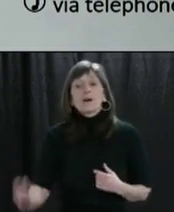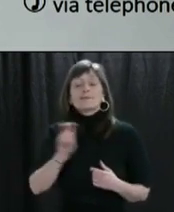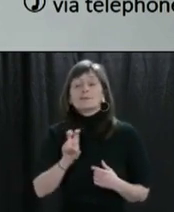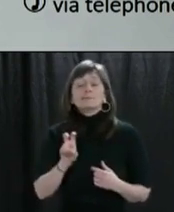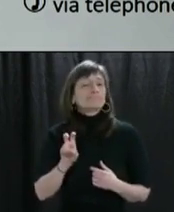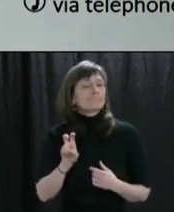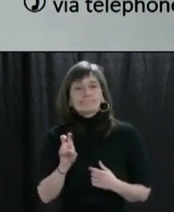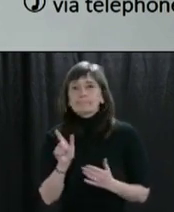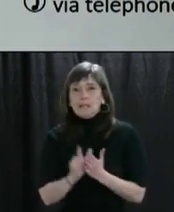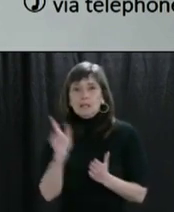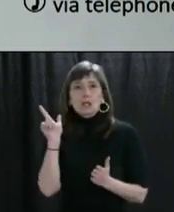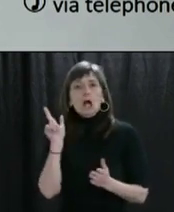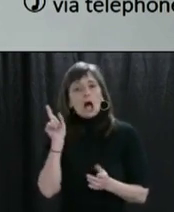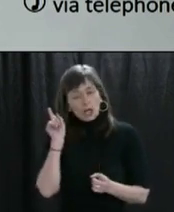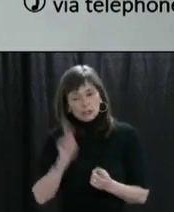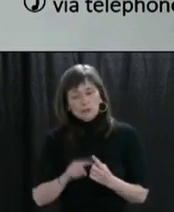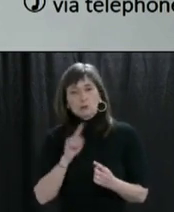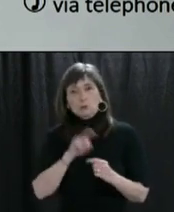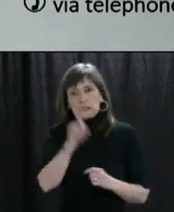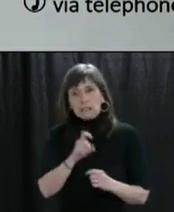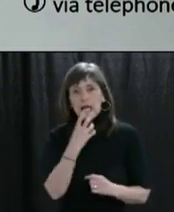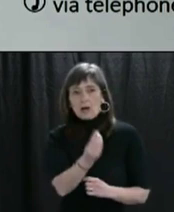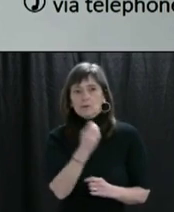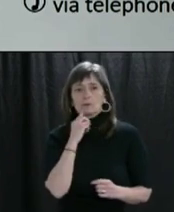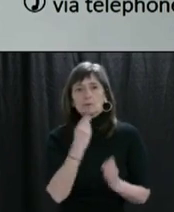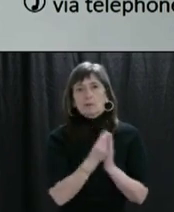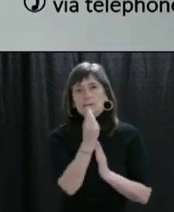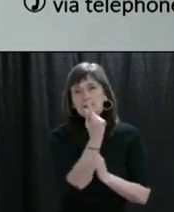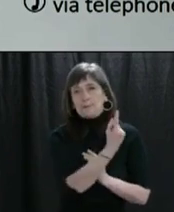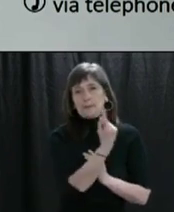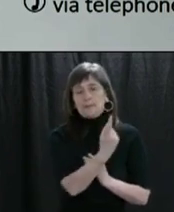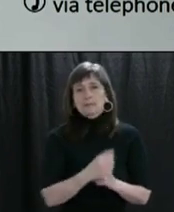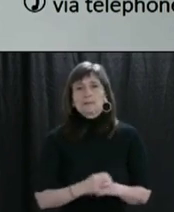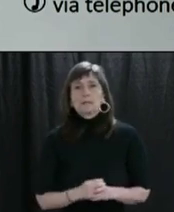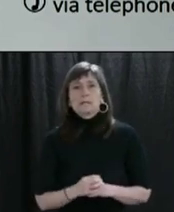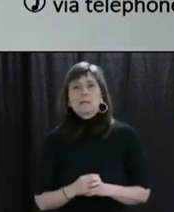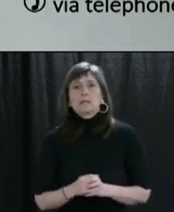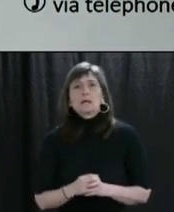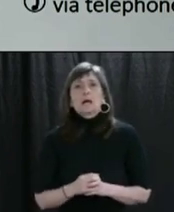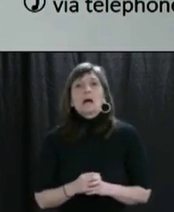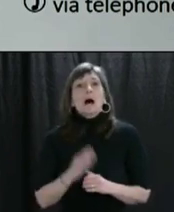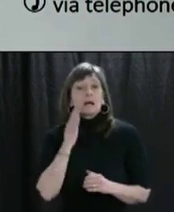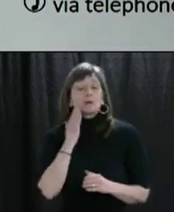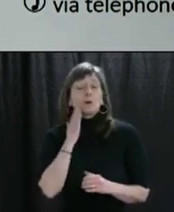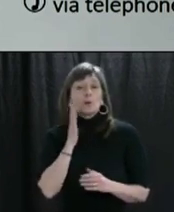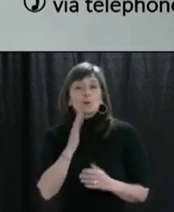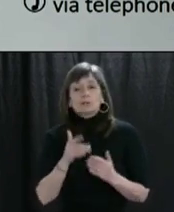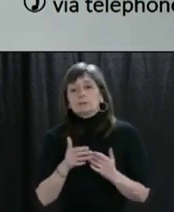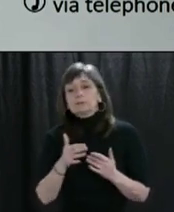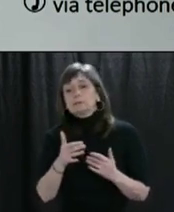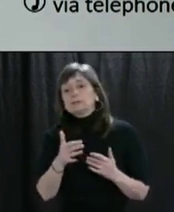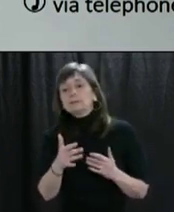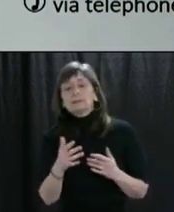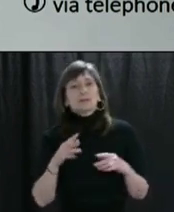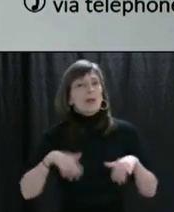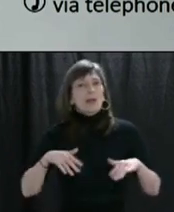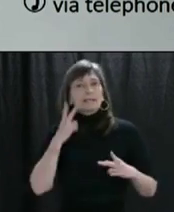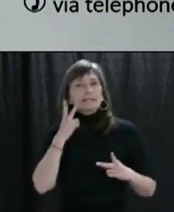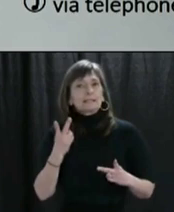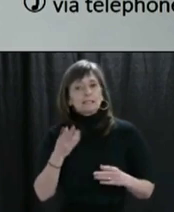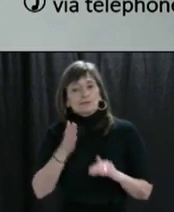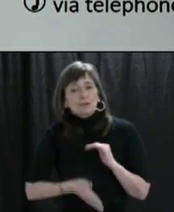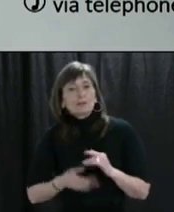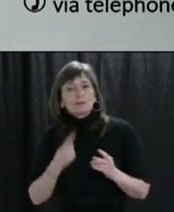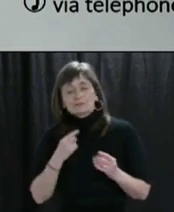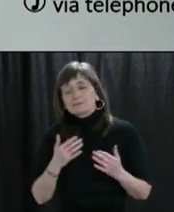to those who are staying home and looking after each other. It will take some time to see the impact of these measures. I've just told you about